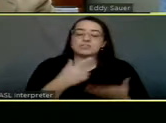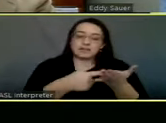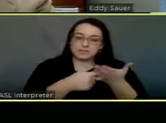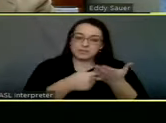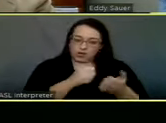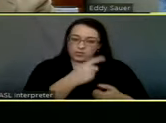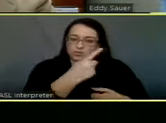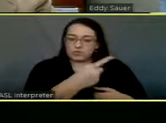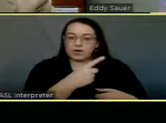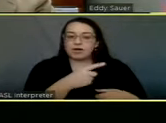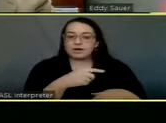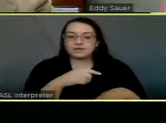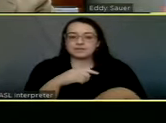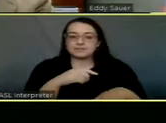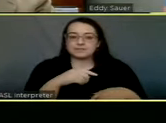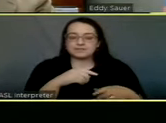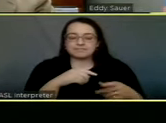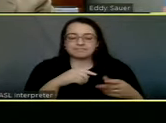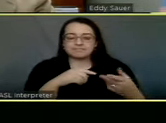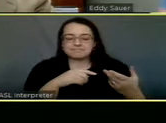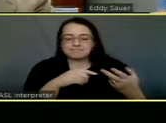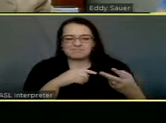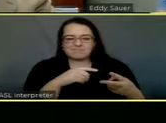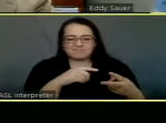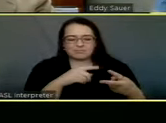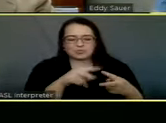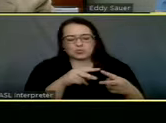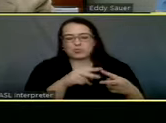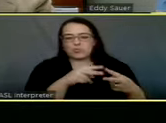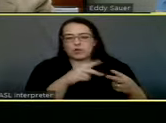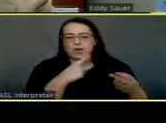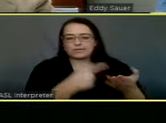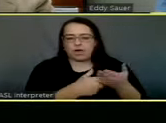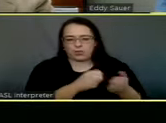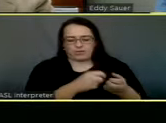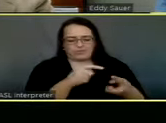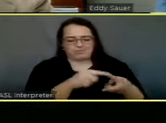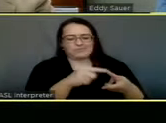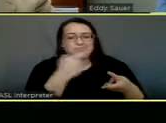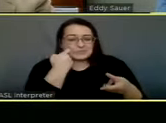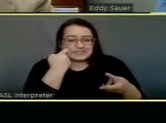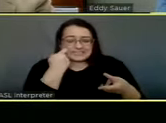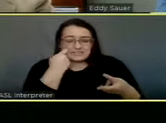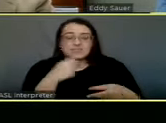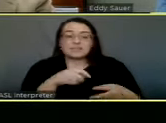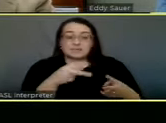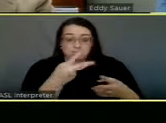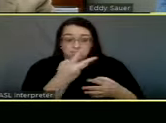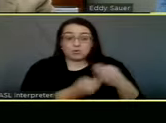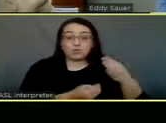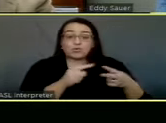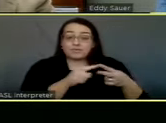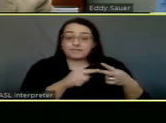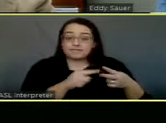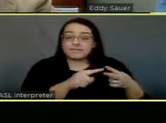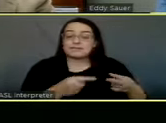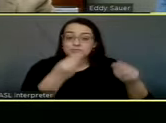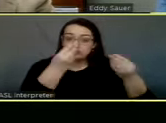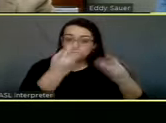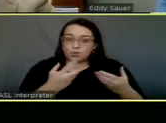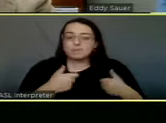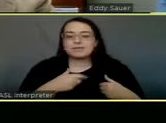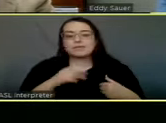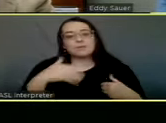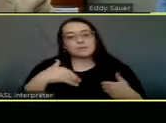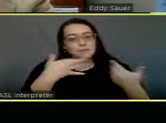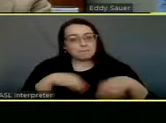the past two weeks, and one of them has been a hall since I've talked to her, but both of them, they were, uh, saying that this is a cornerstone